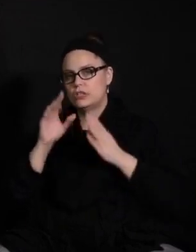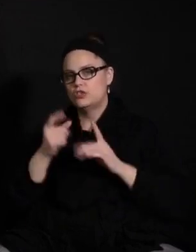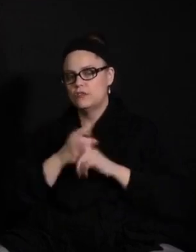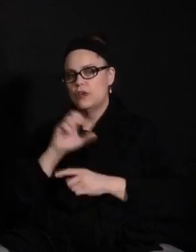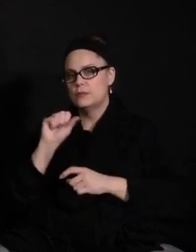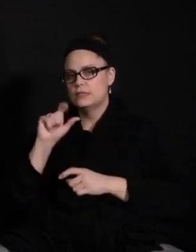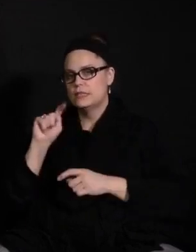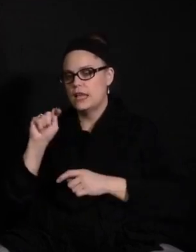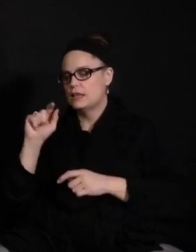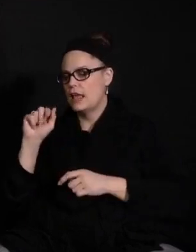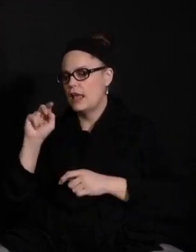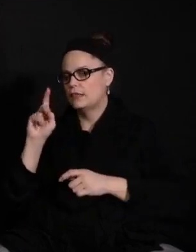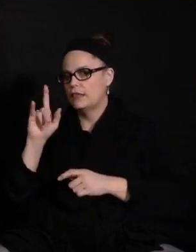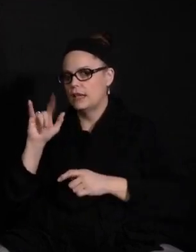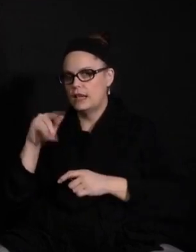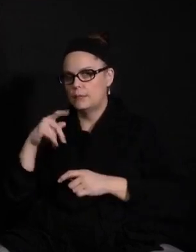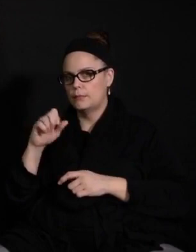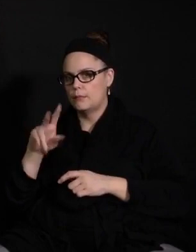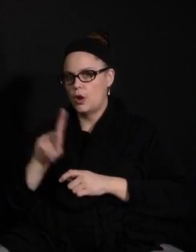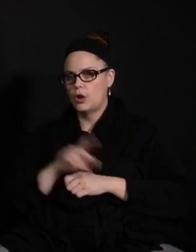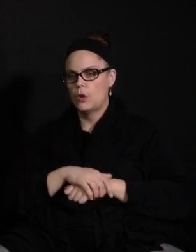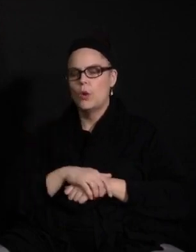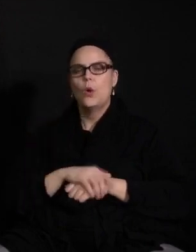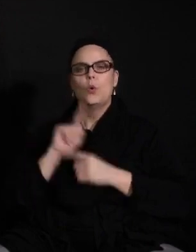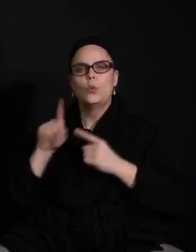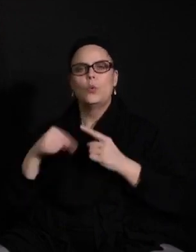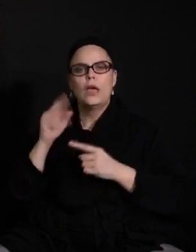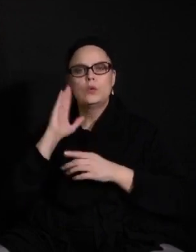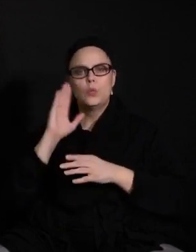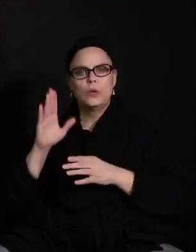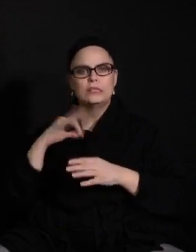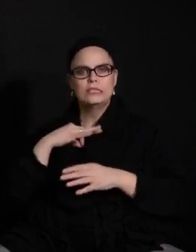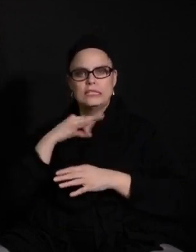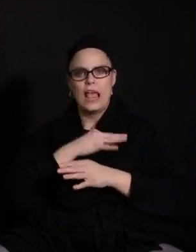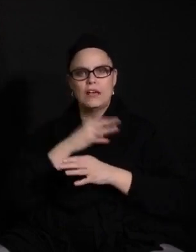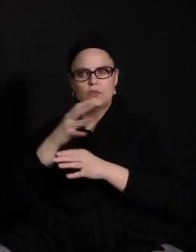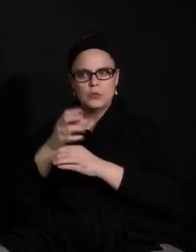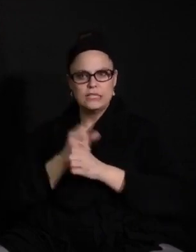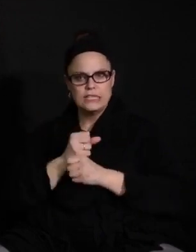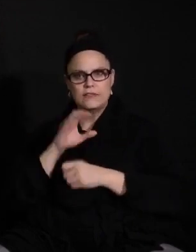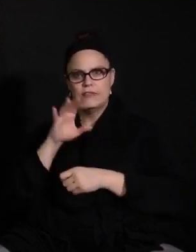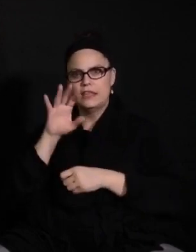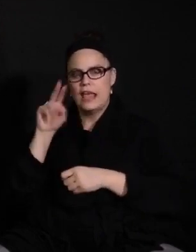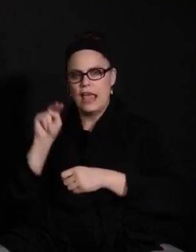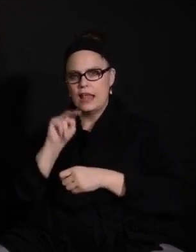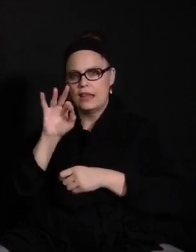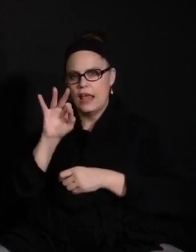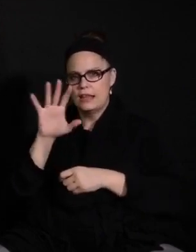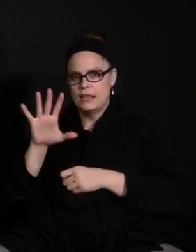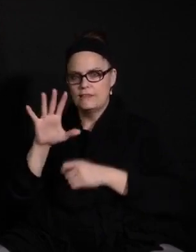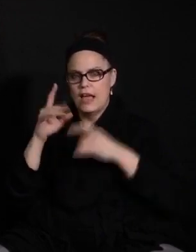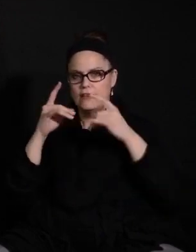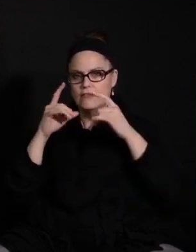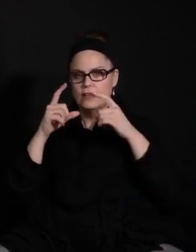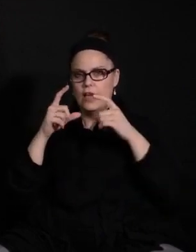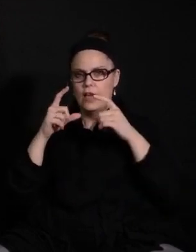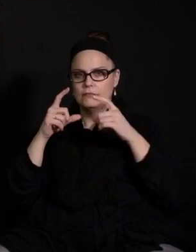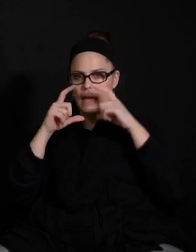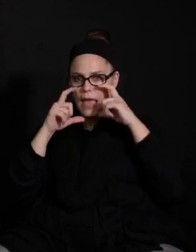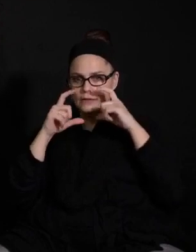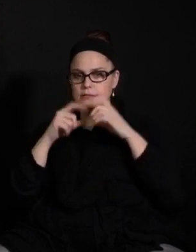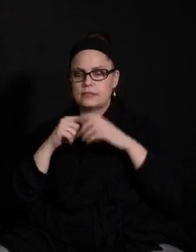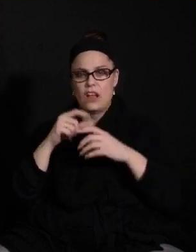Anthony Park. When will staff receive N95 masks? Are they still impossible to come by? So again,